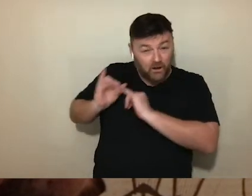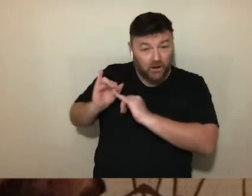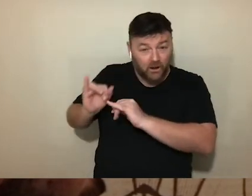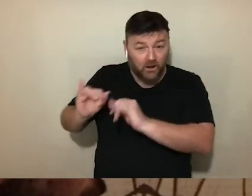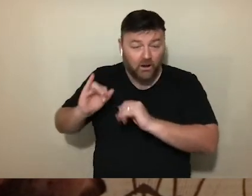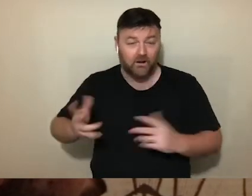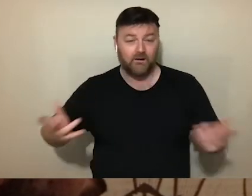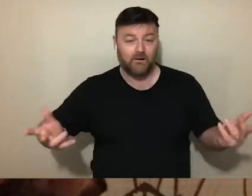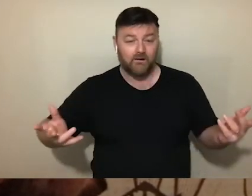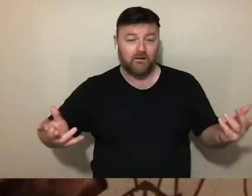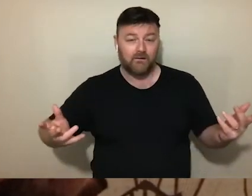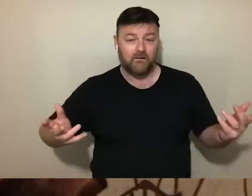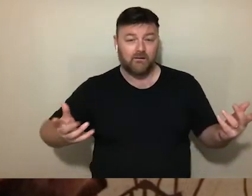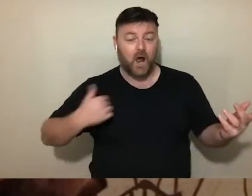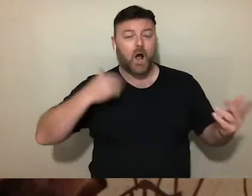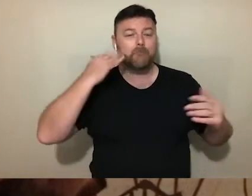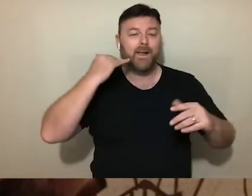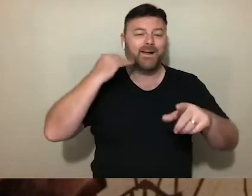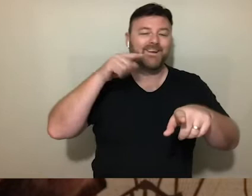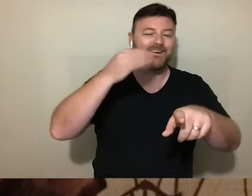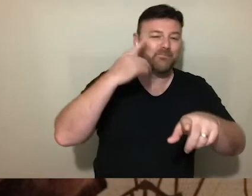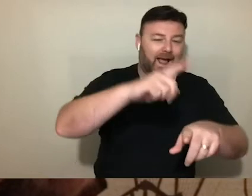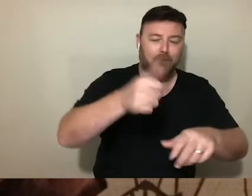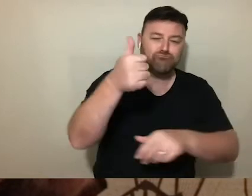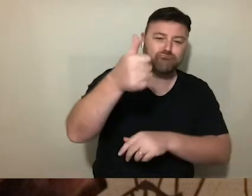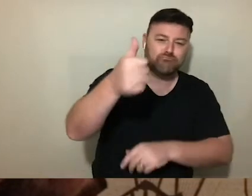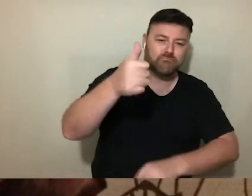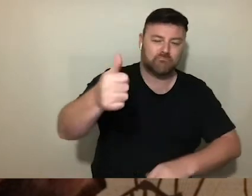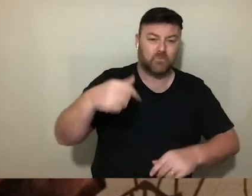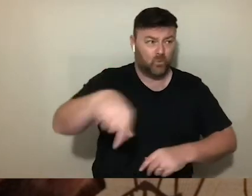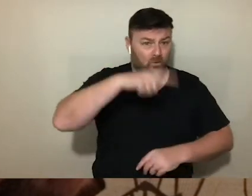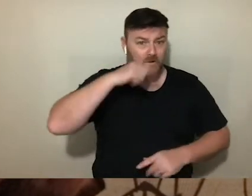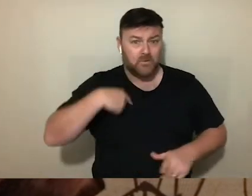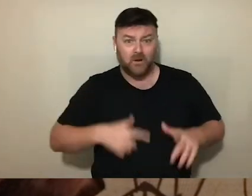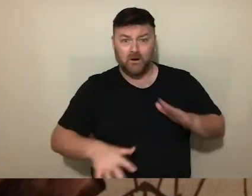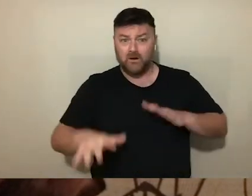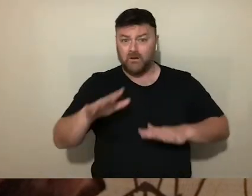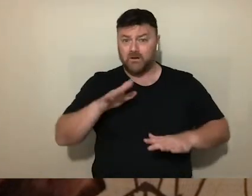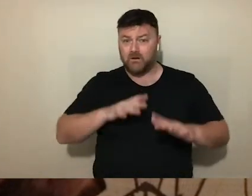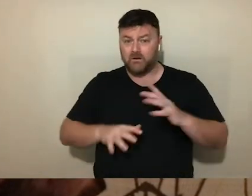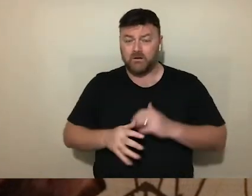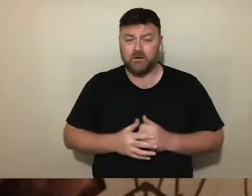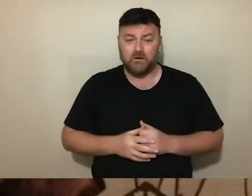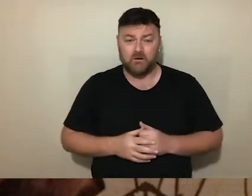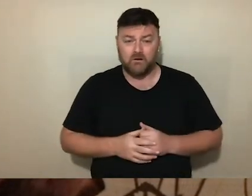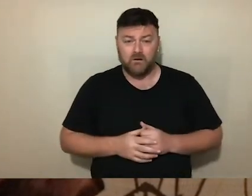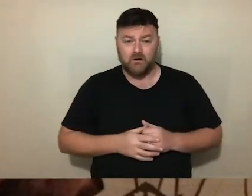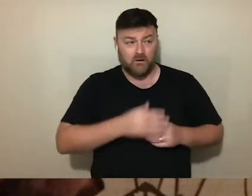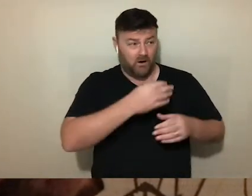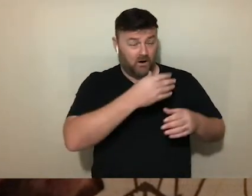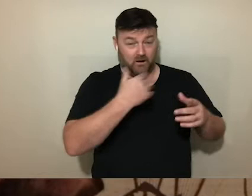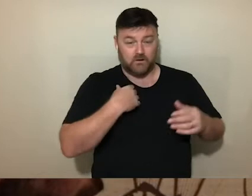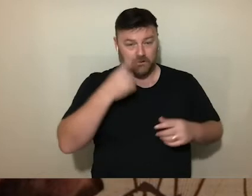stuff at the end of it. The petrified kind. The Bleeding heads against brick wall conversations.